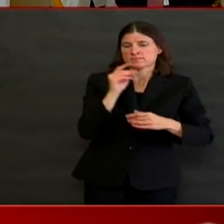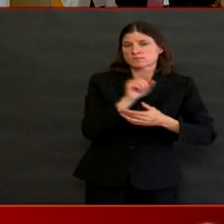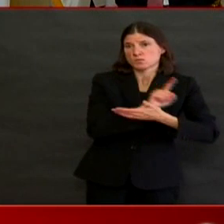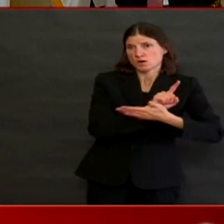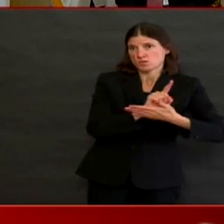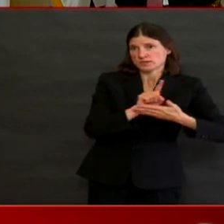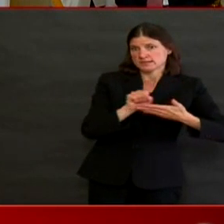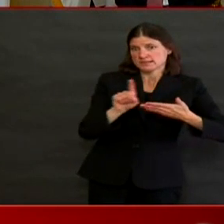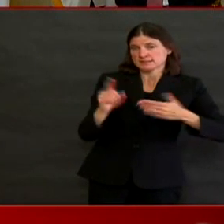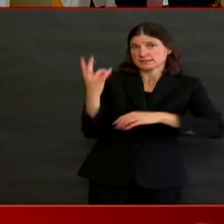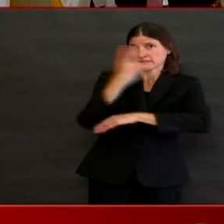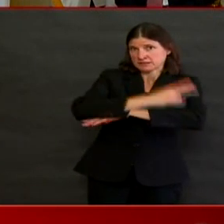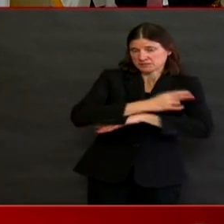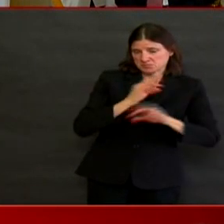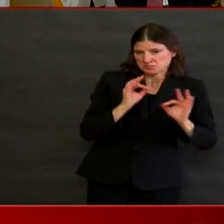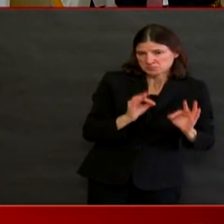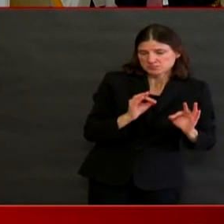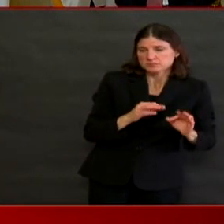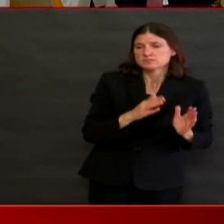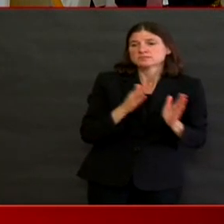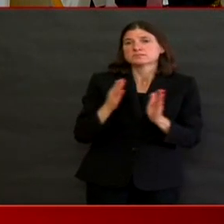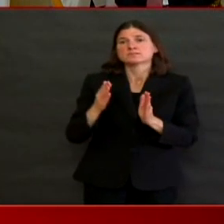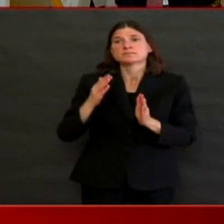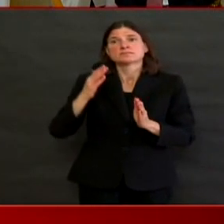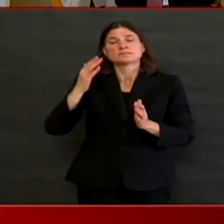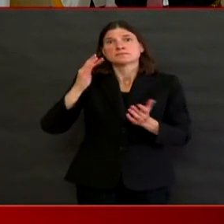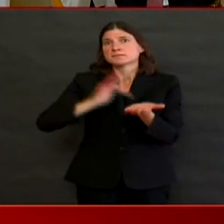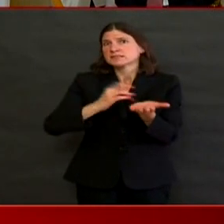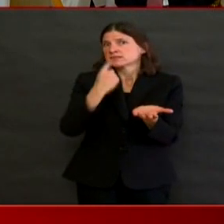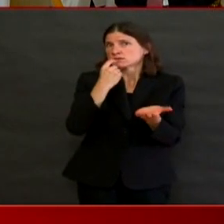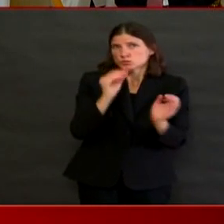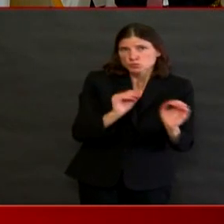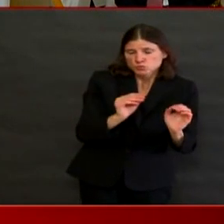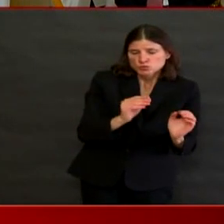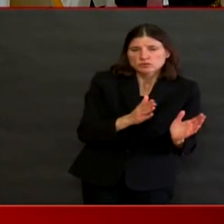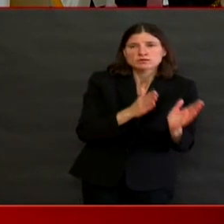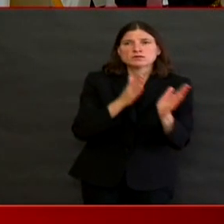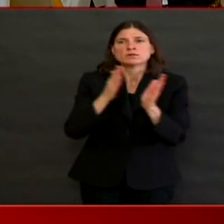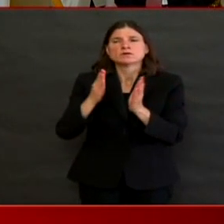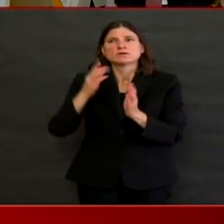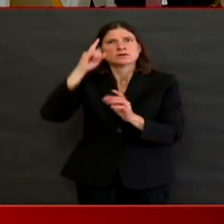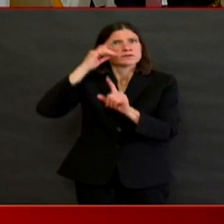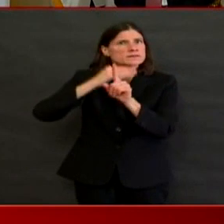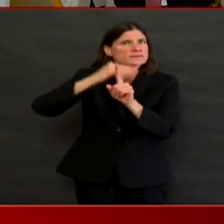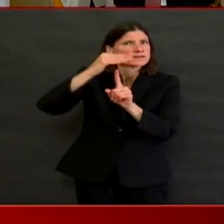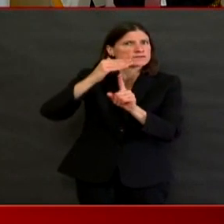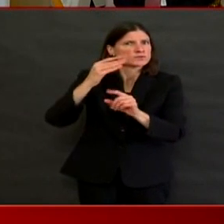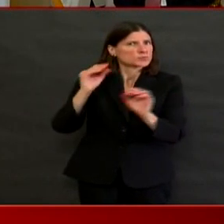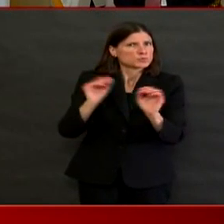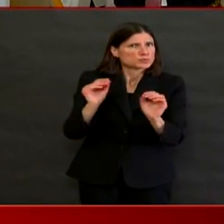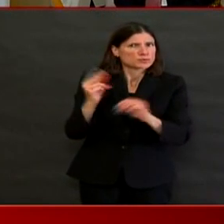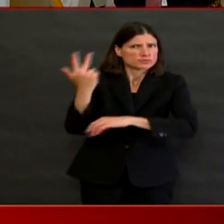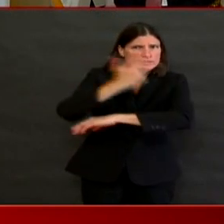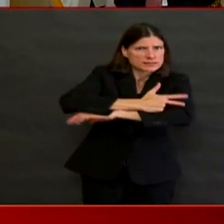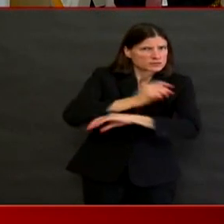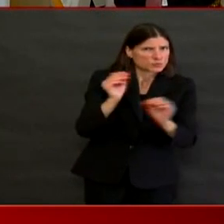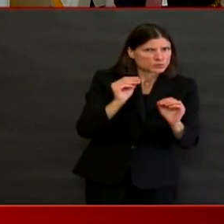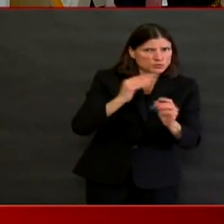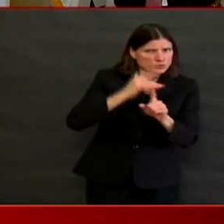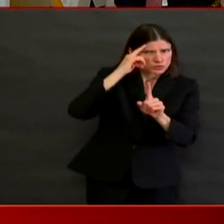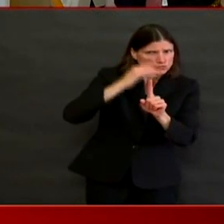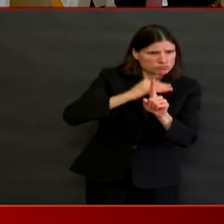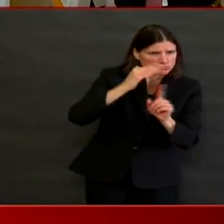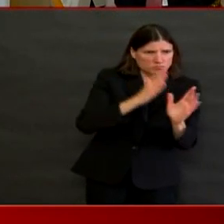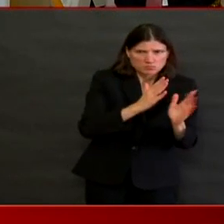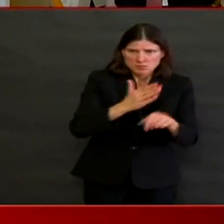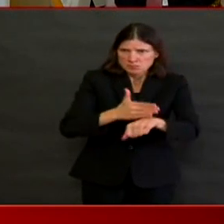-reducing medication, and the last, um, three days have to involve improvement of symptoms, and